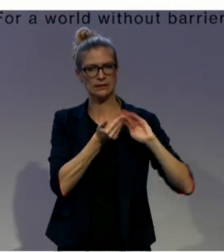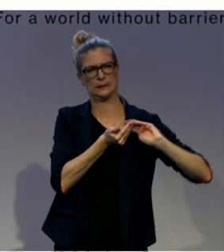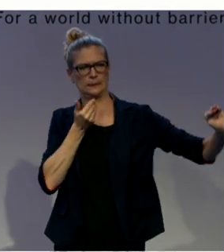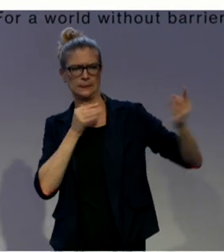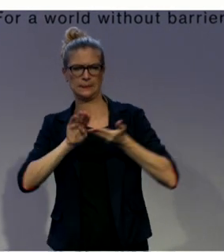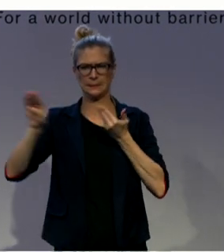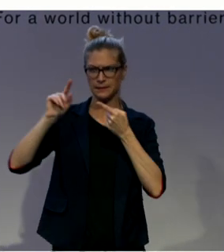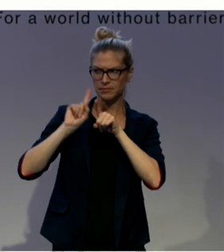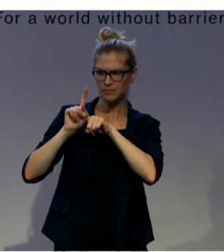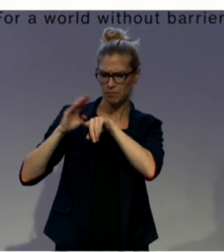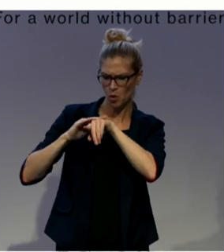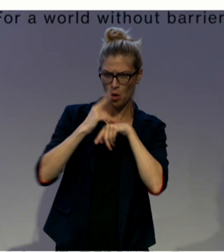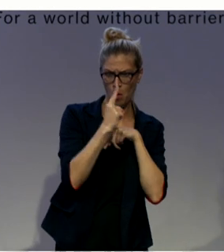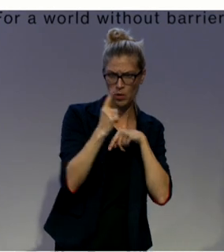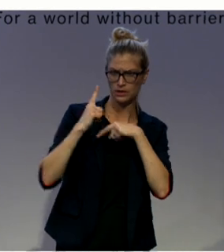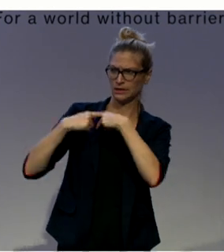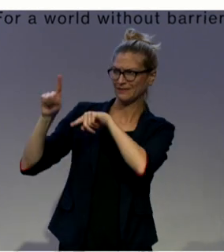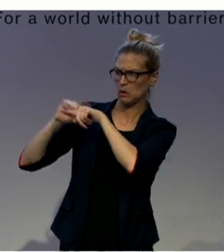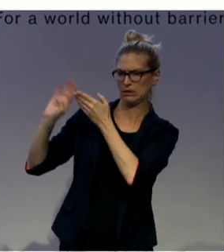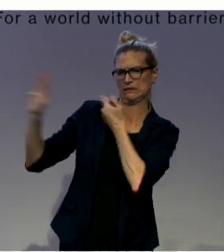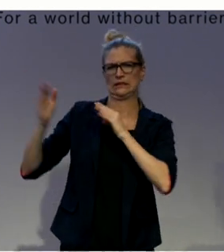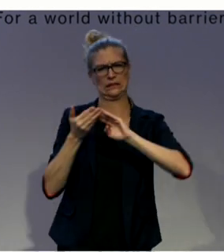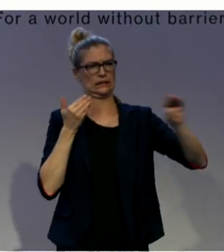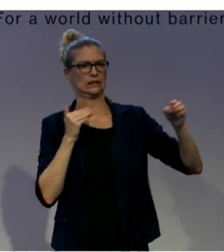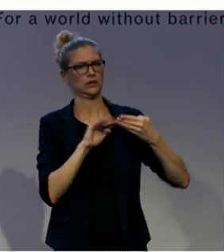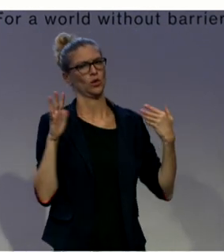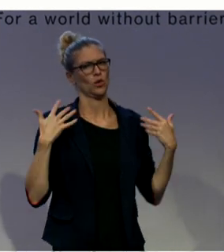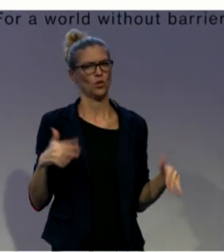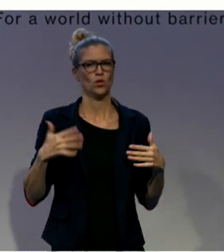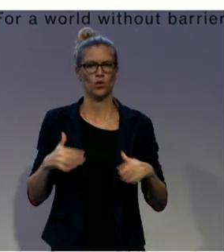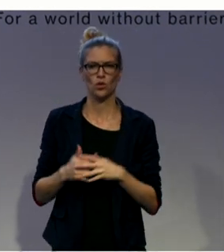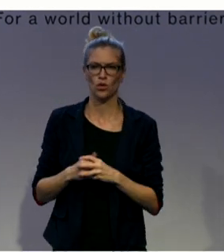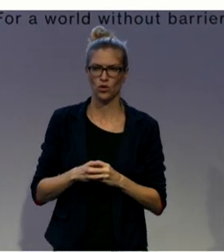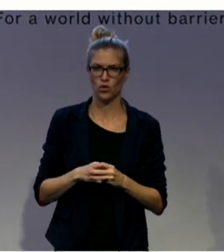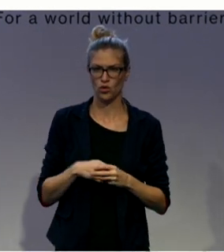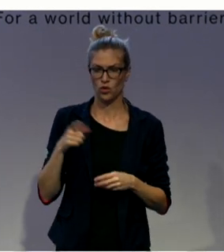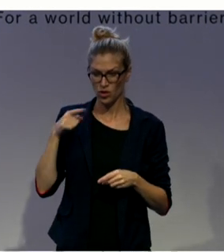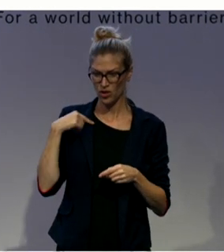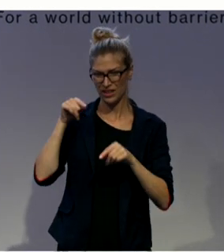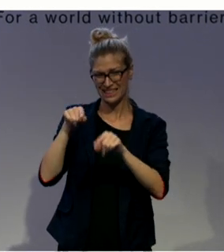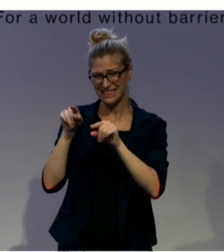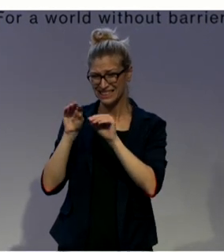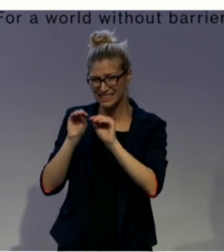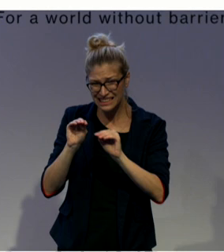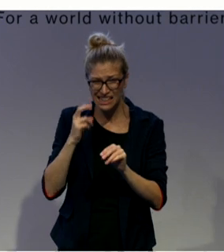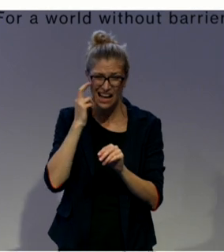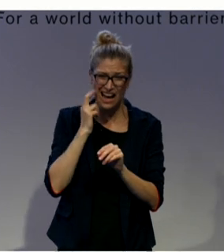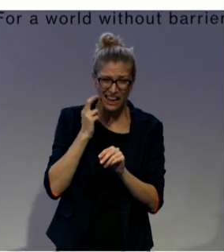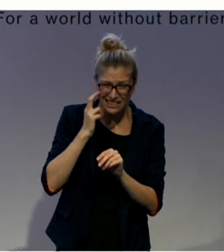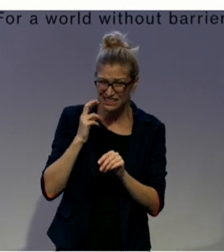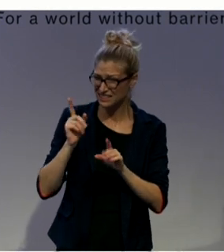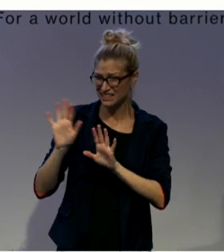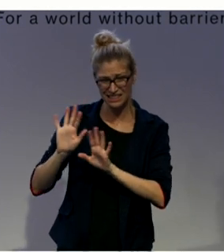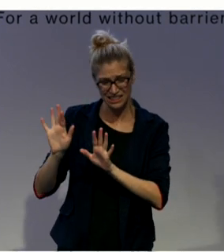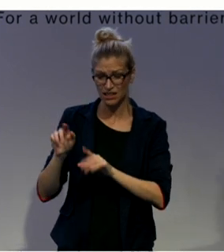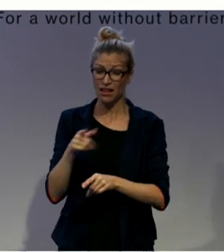believed that the most young people without disabilities had the opportunity to interact with